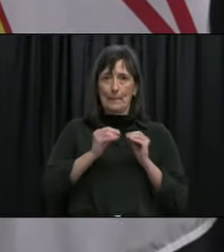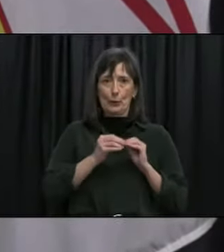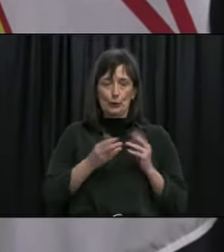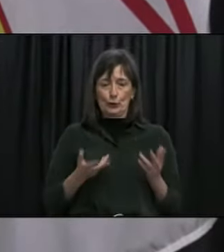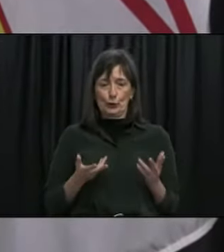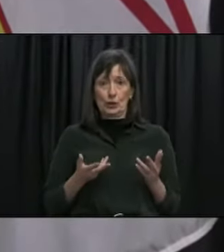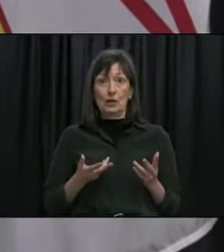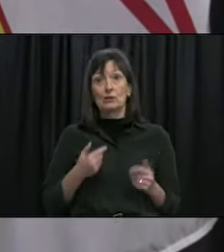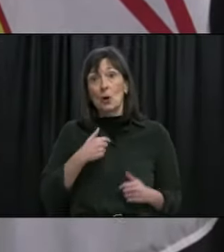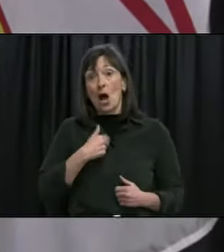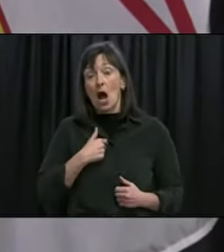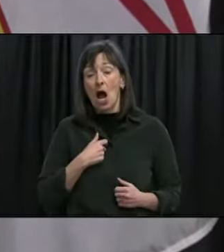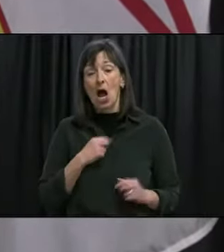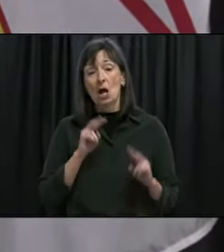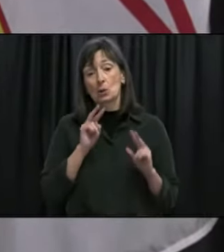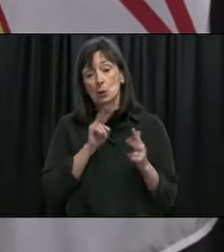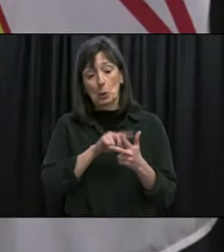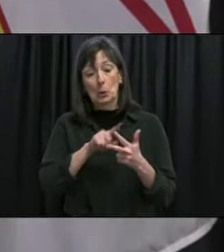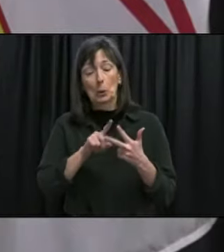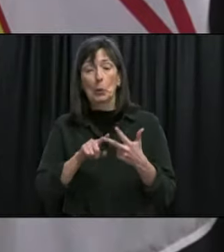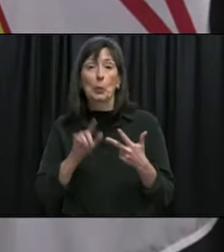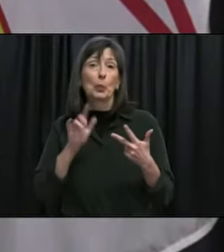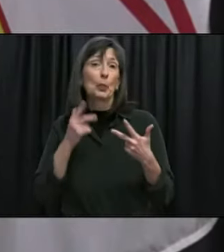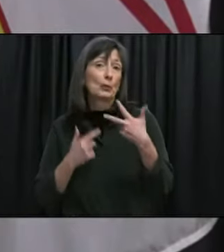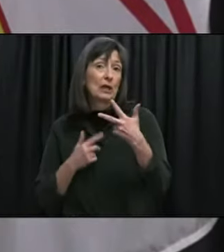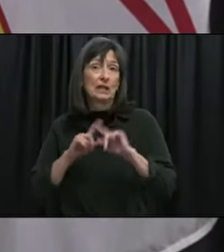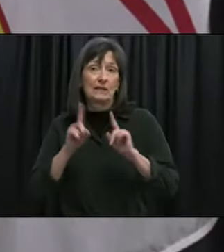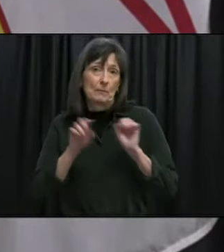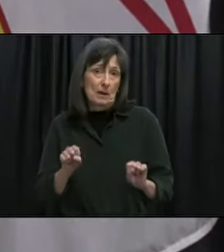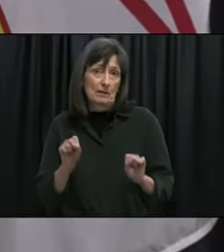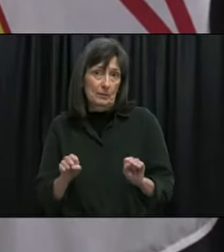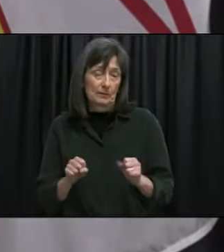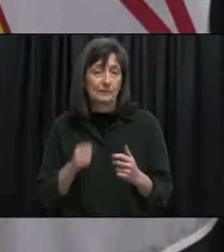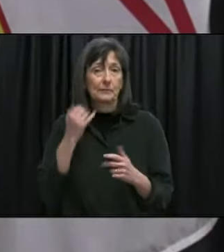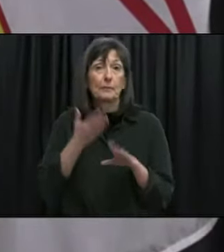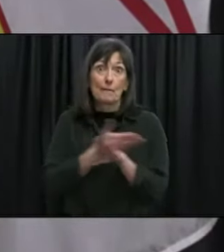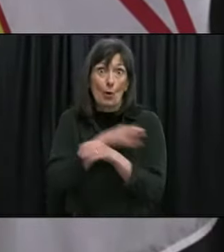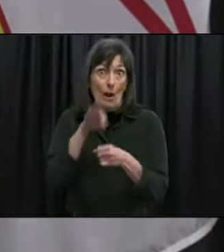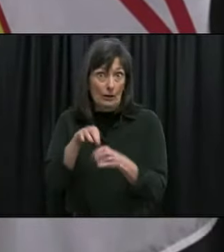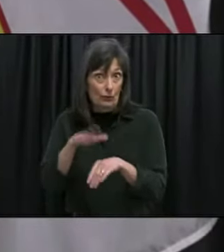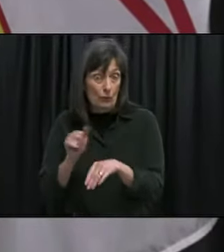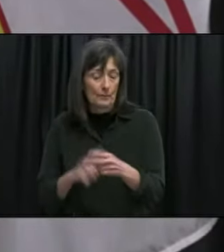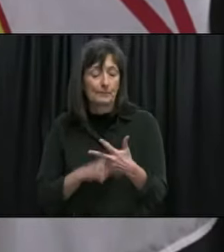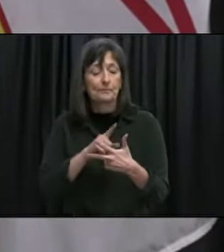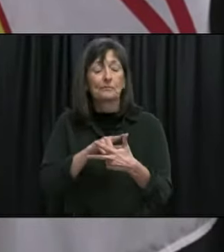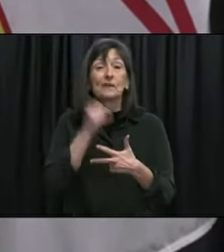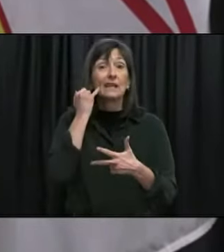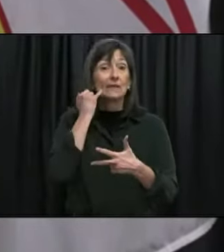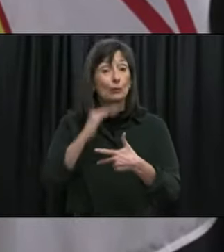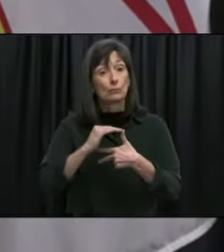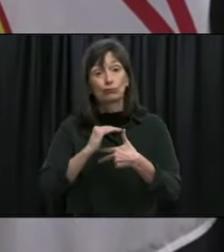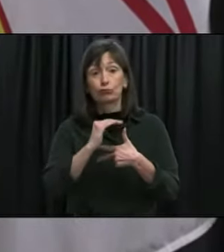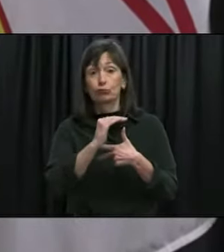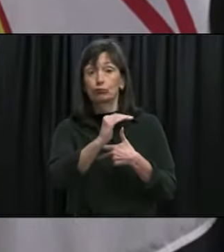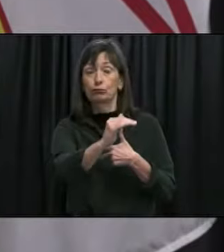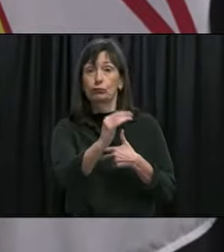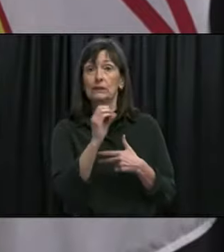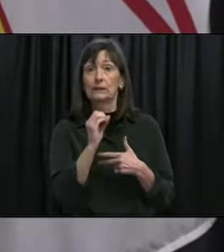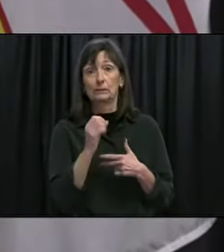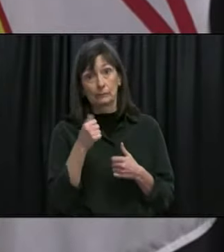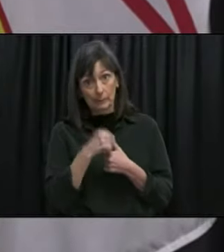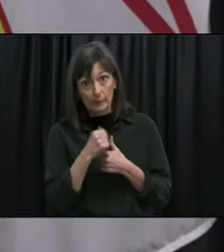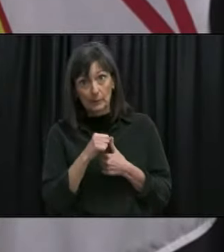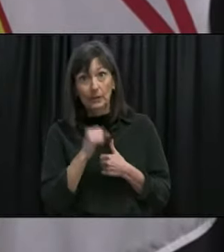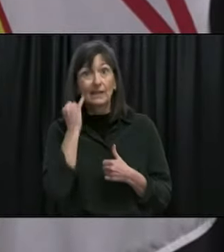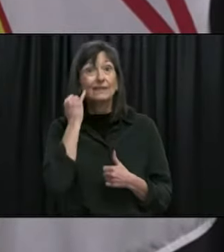probability of three different scenarios occurring one being that we continued as we were and don't forget like if we can rewind to the